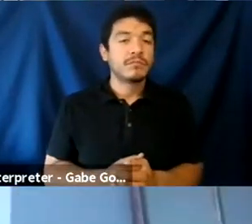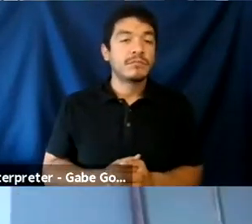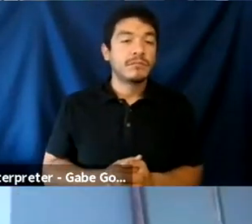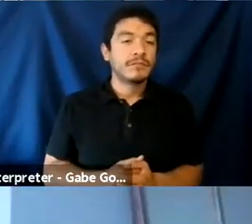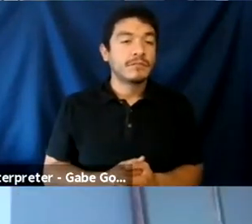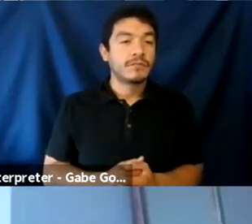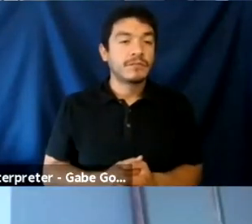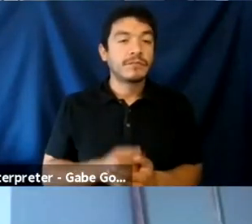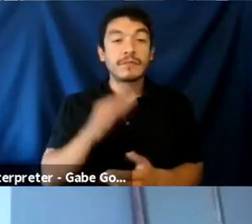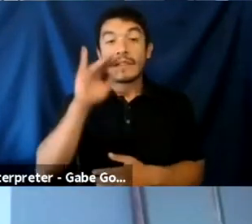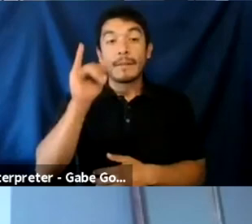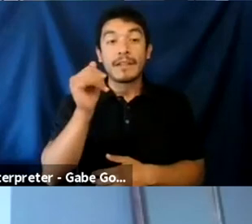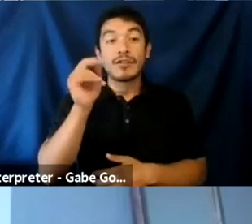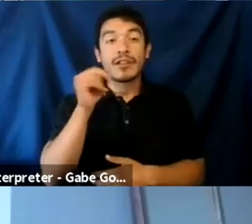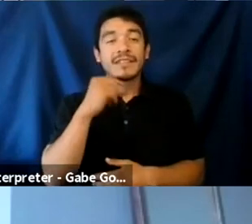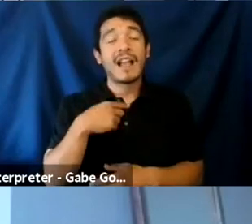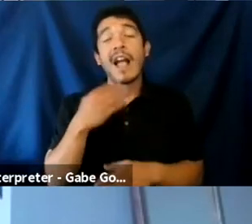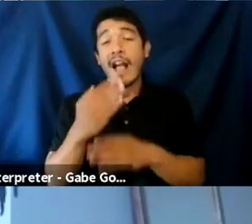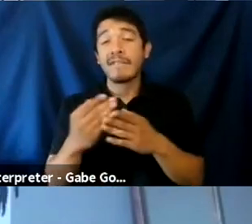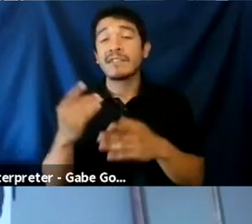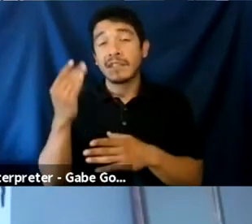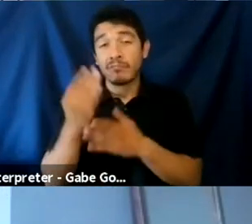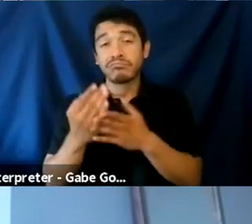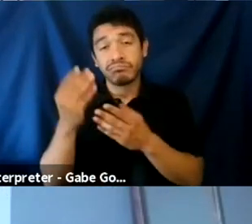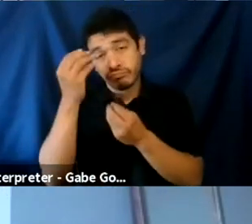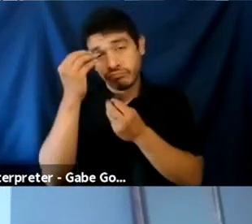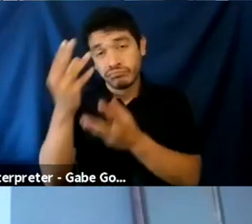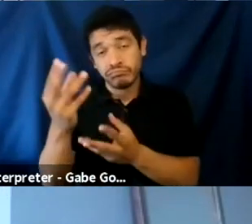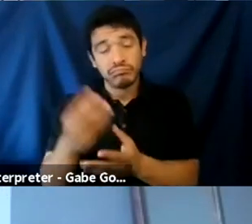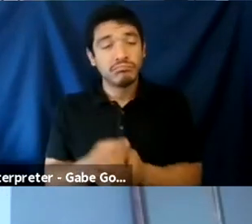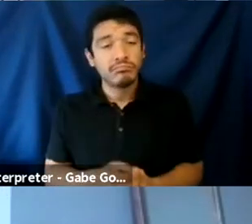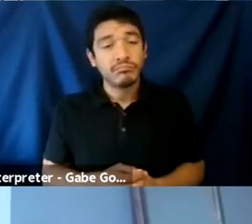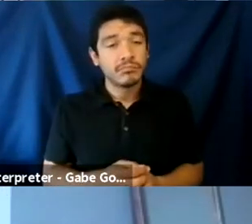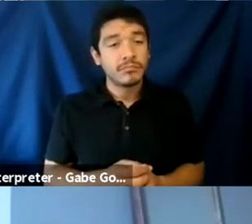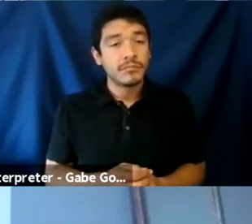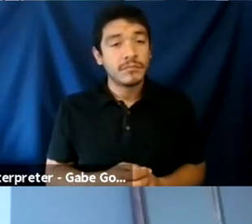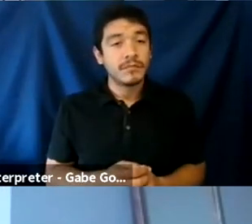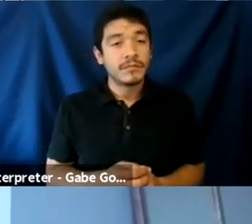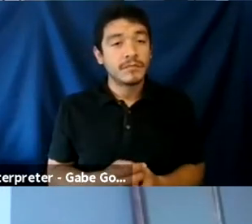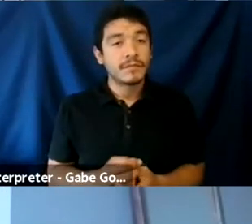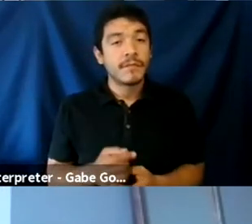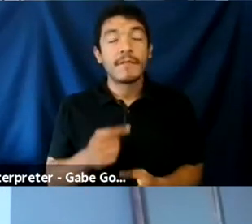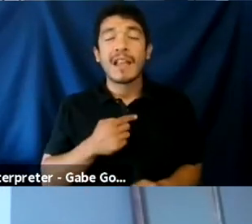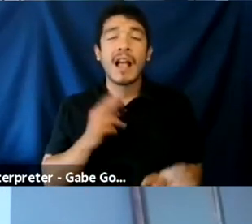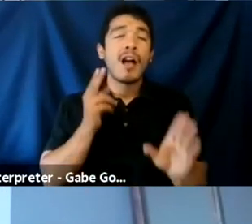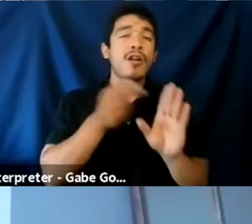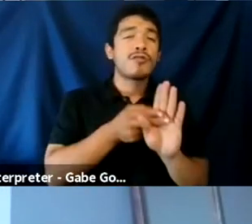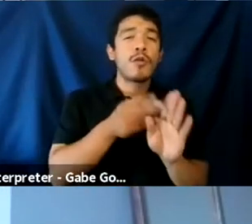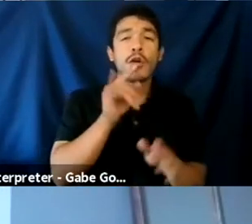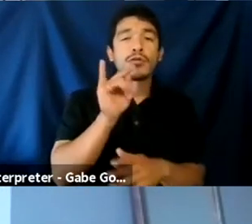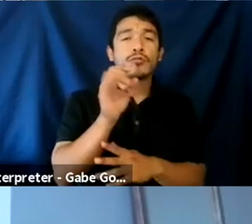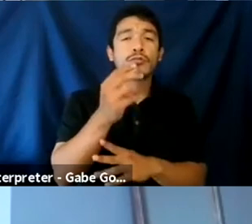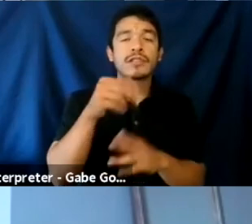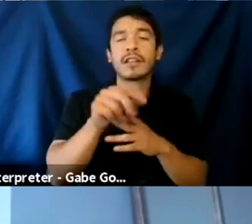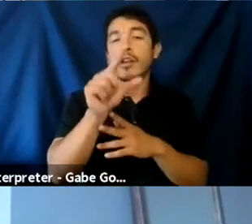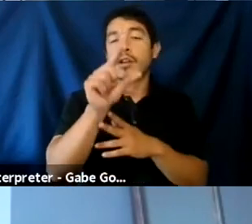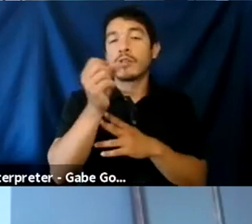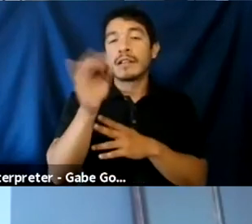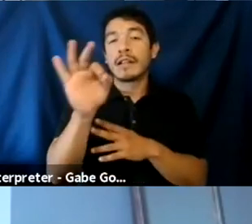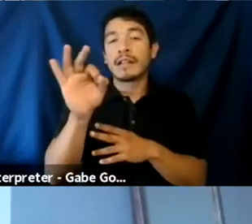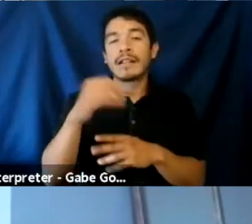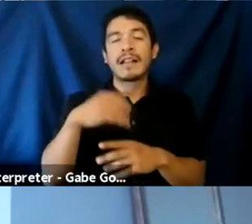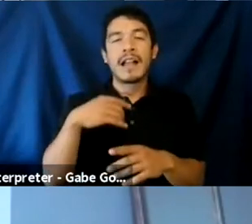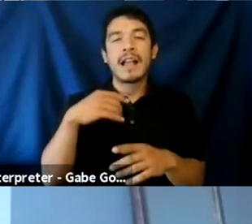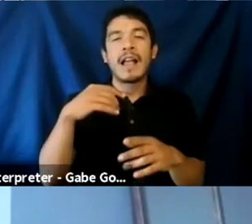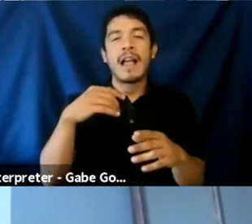I have some, I have some thoughts about this. Um, so I, I went to TwitchCon in 2019, um, which was, I think the last in-person TwitchCon,